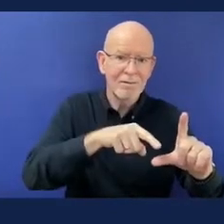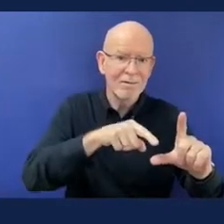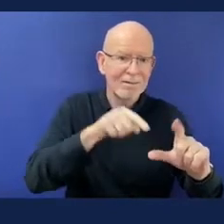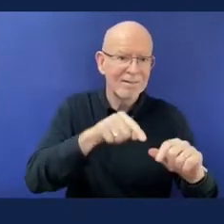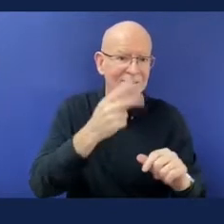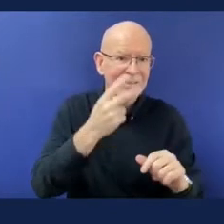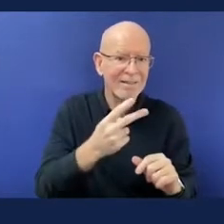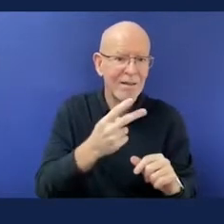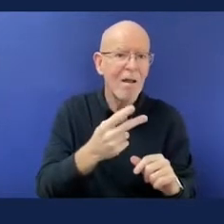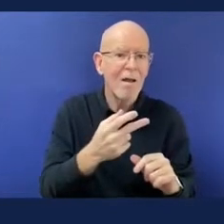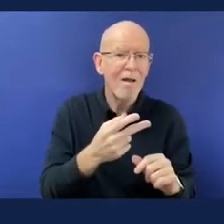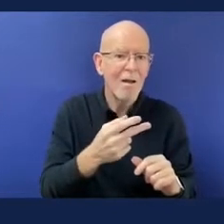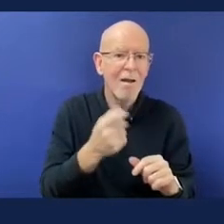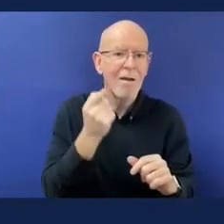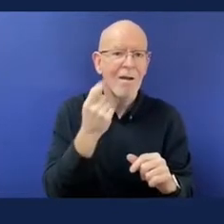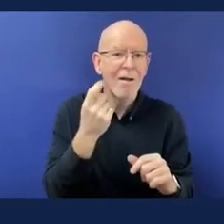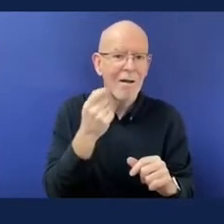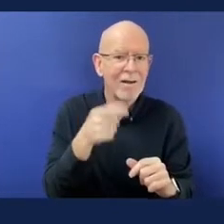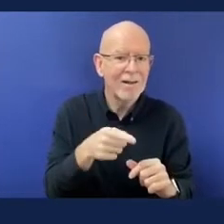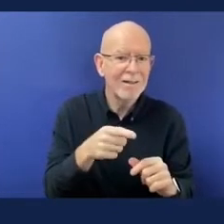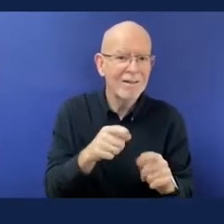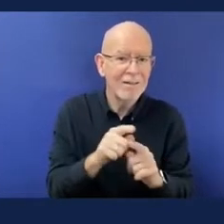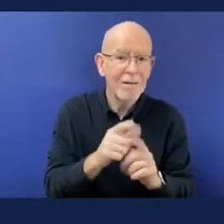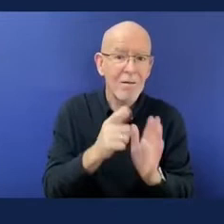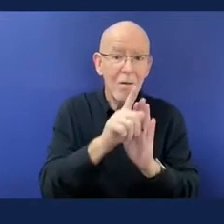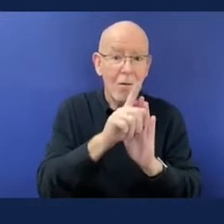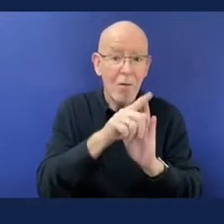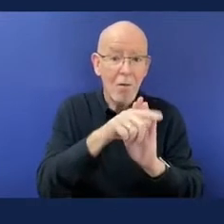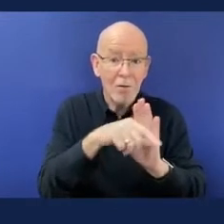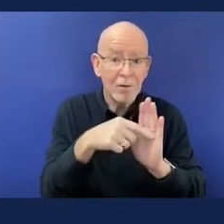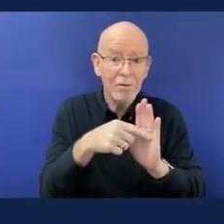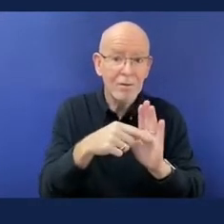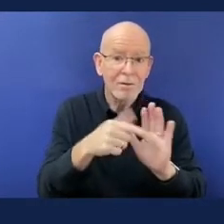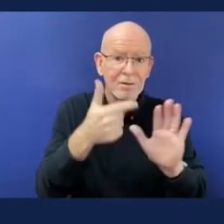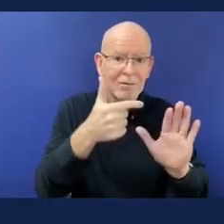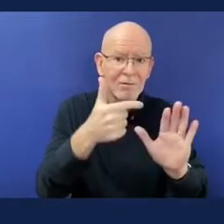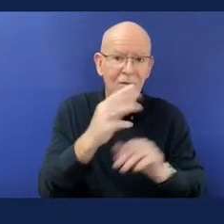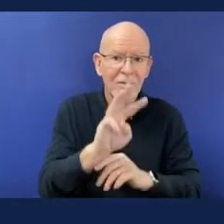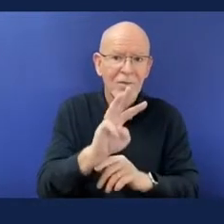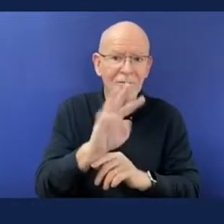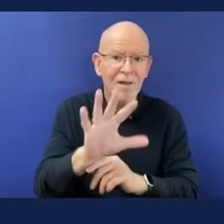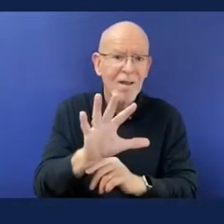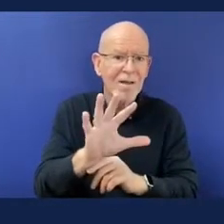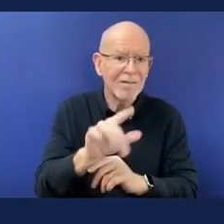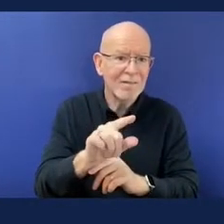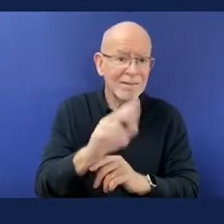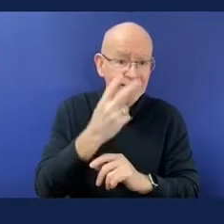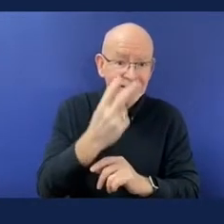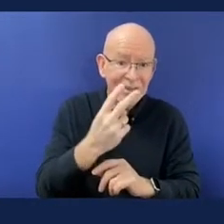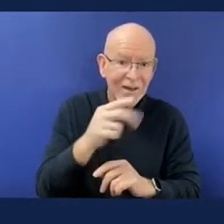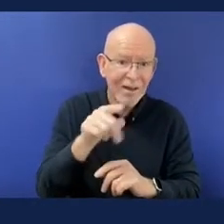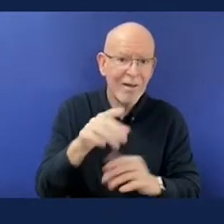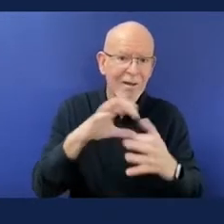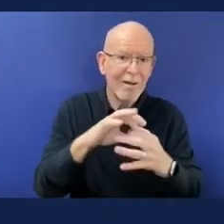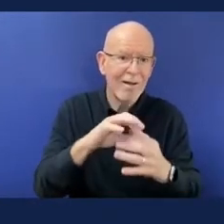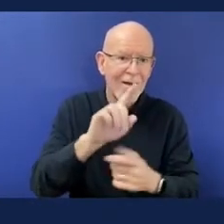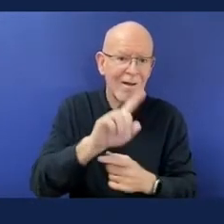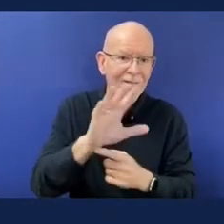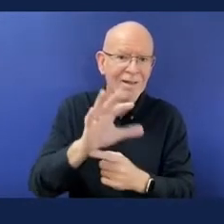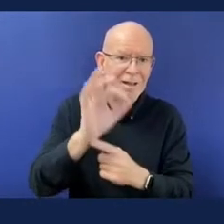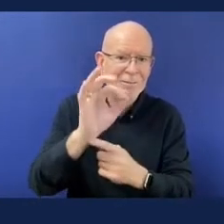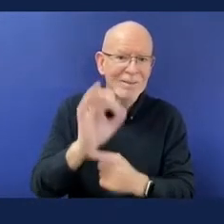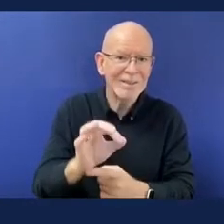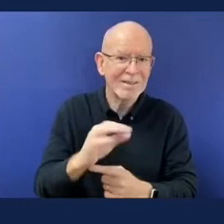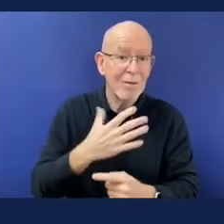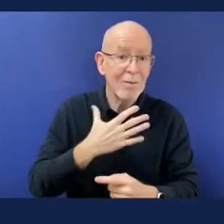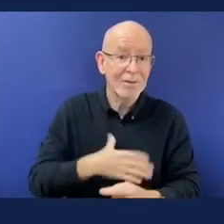conference I spoke at last week by by someone as very very significant in the disability community as probably the biggest campaign for the last 30